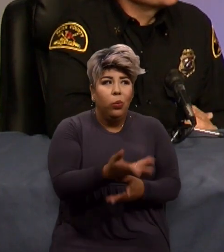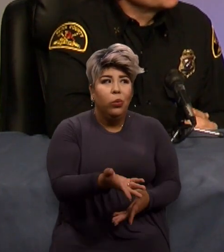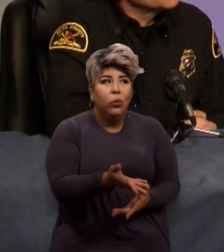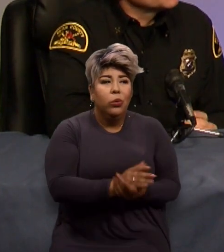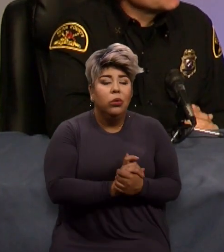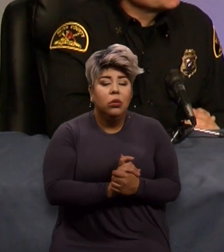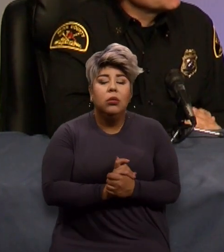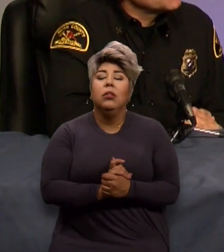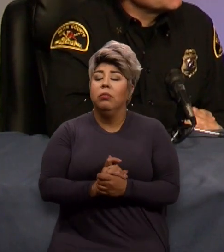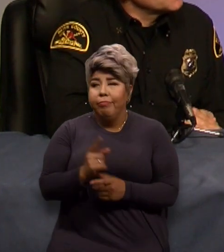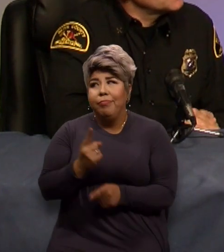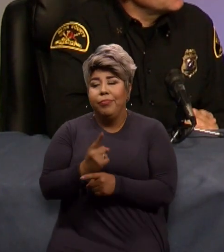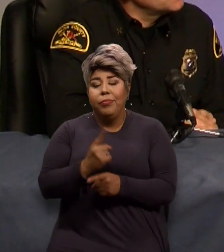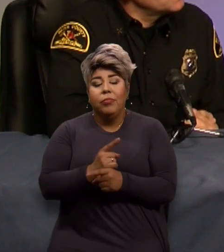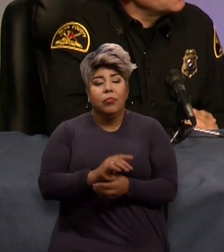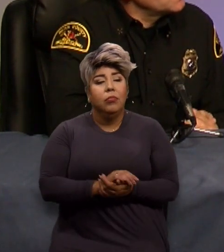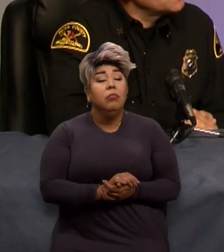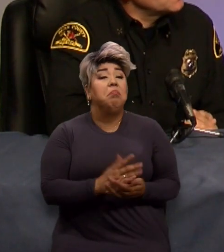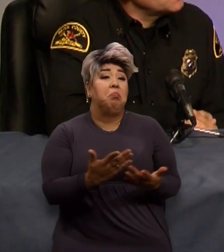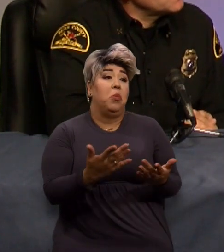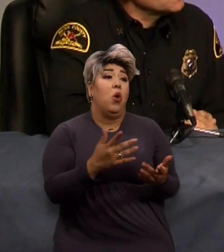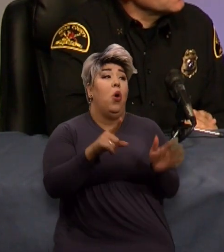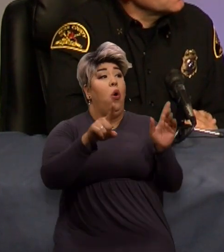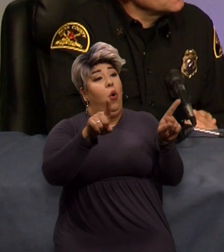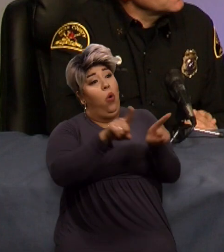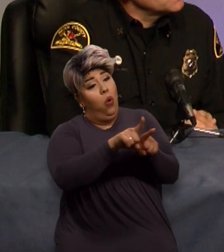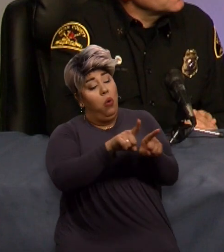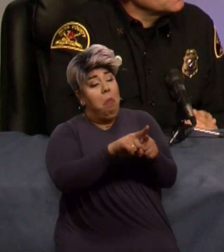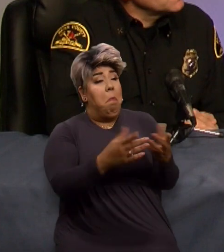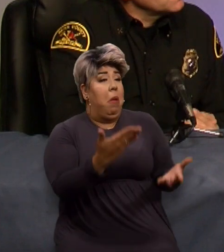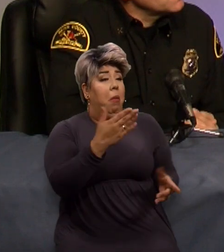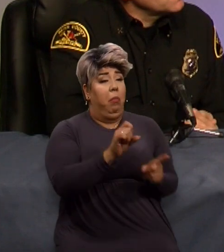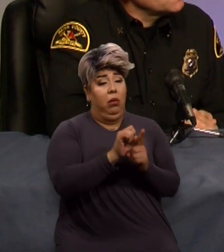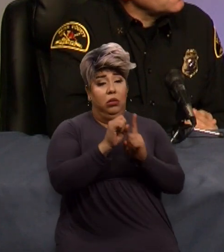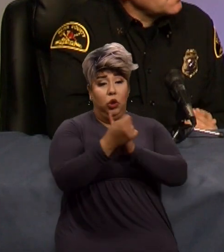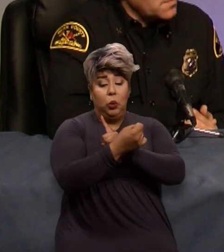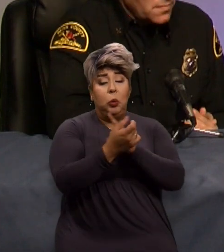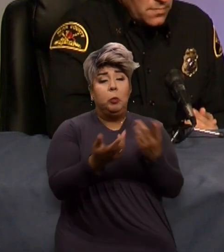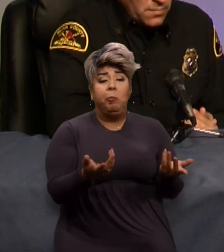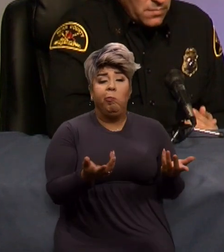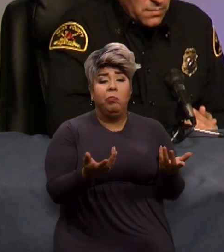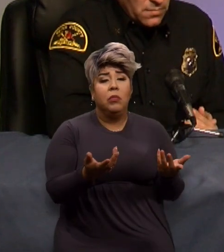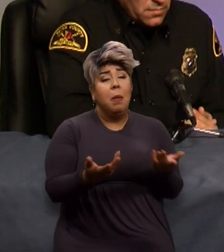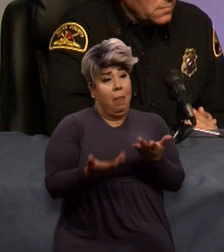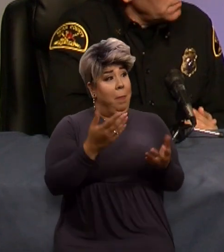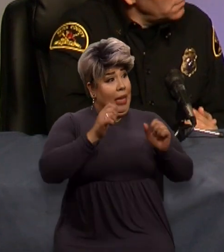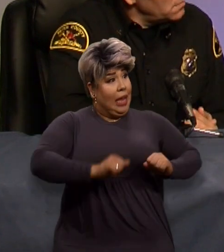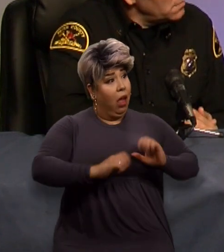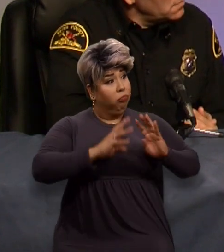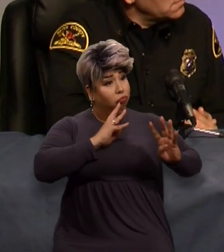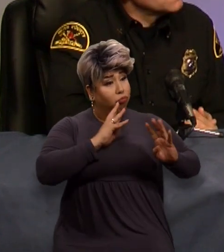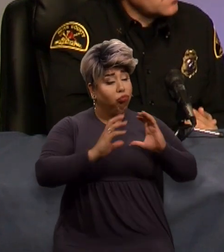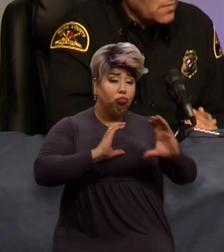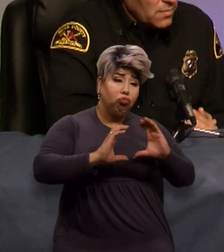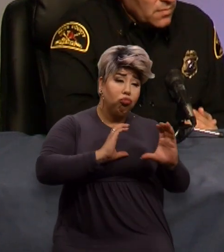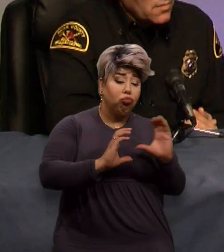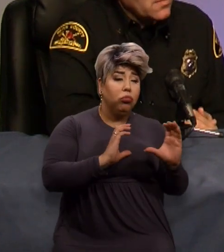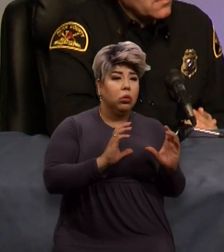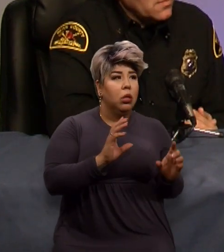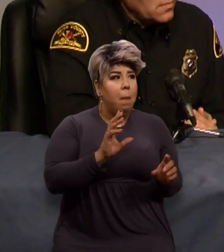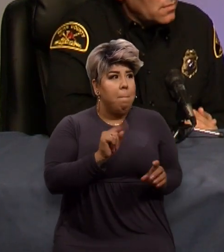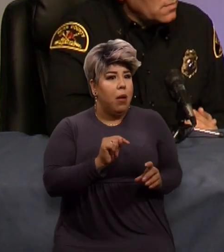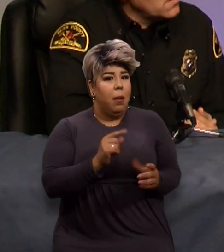or not. For this. You could also be in a situation where, you know, you're normally able to talk and communicate normally,